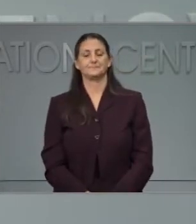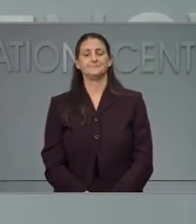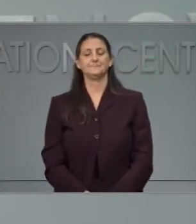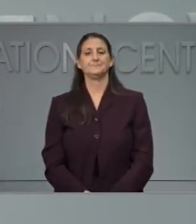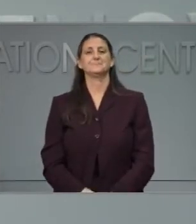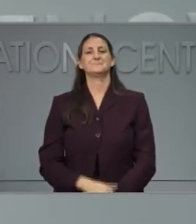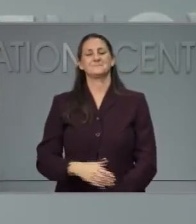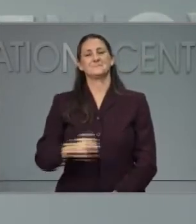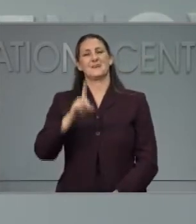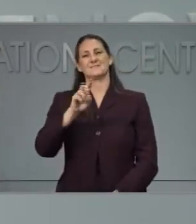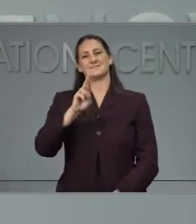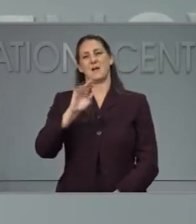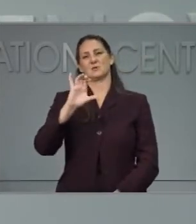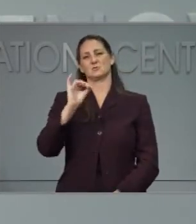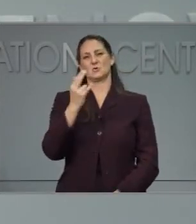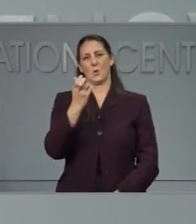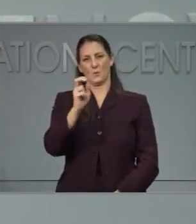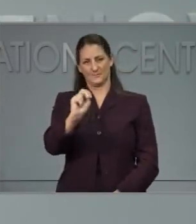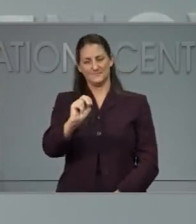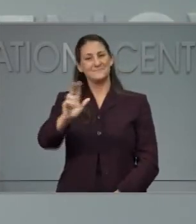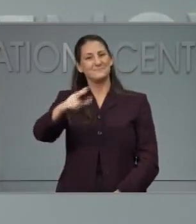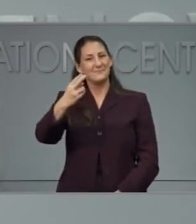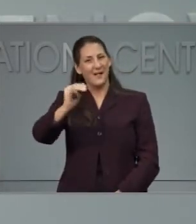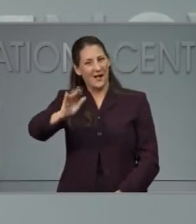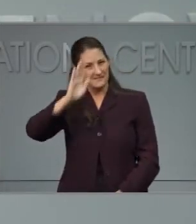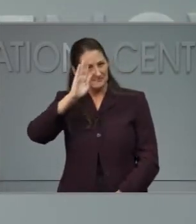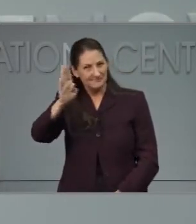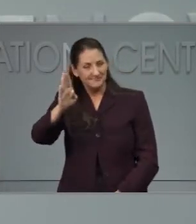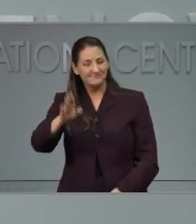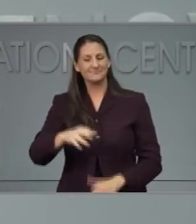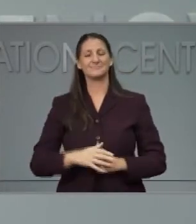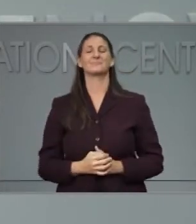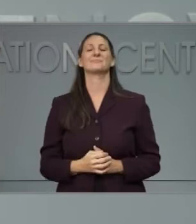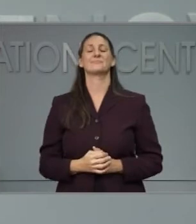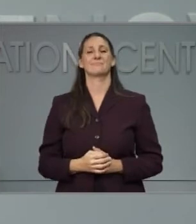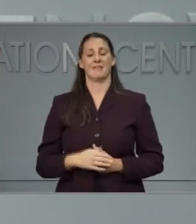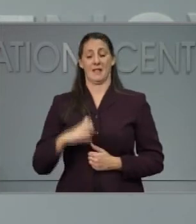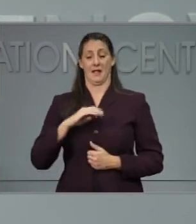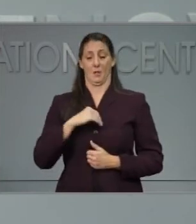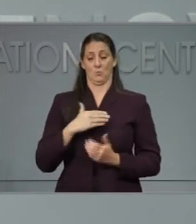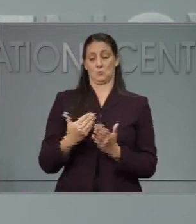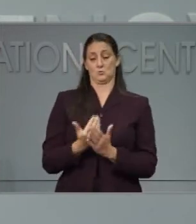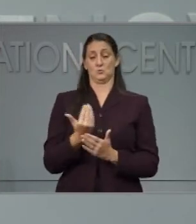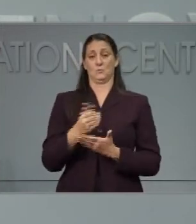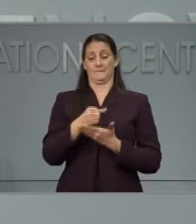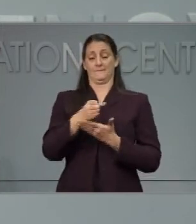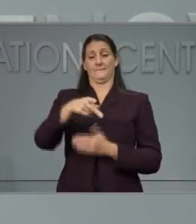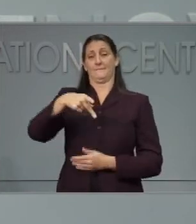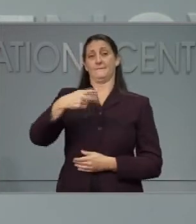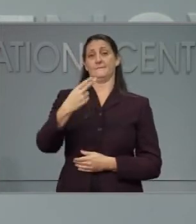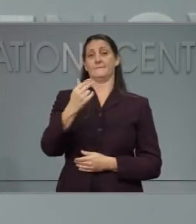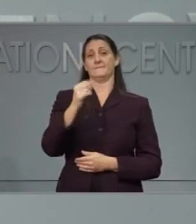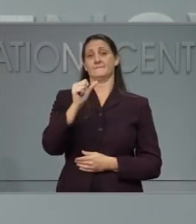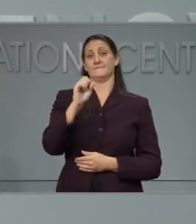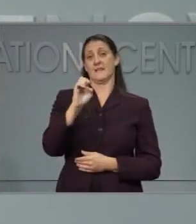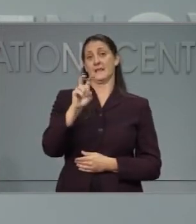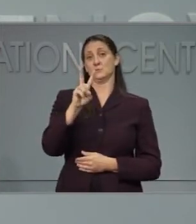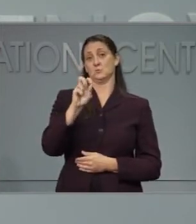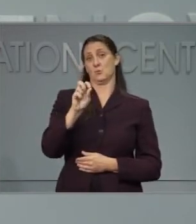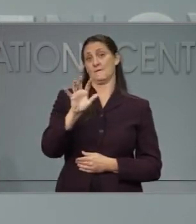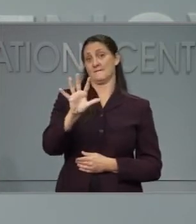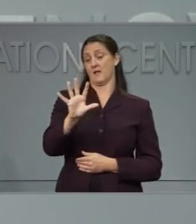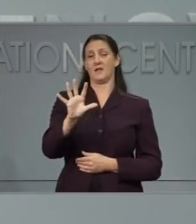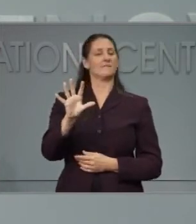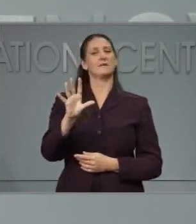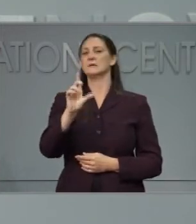Hi, Richard. So nothing in this new movement to Phase 2.5 changes anything related to